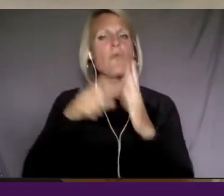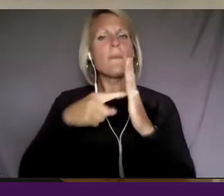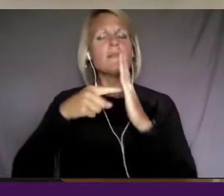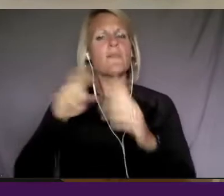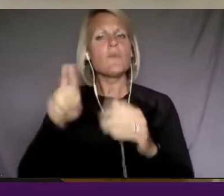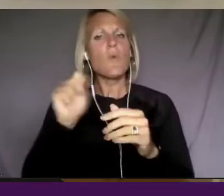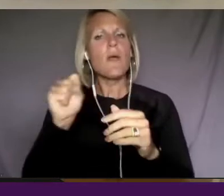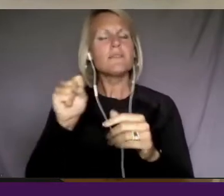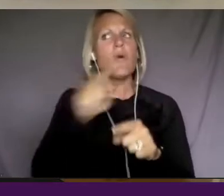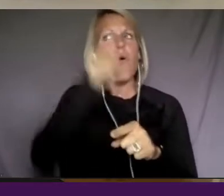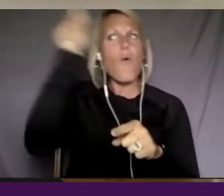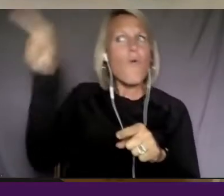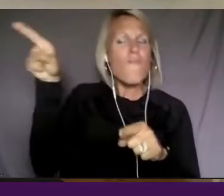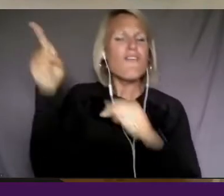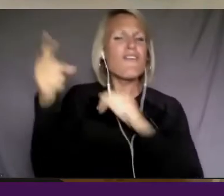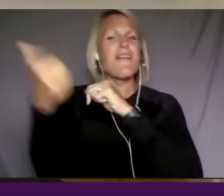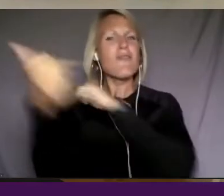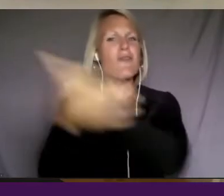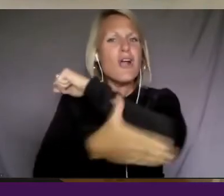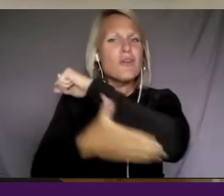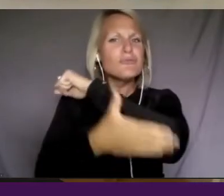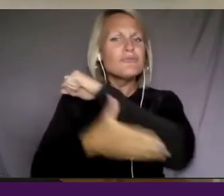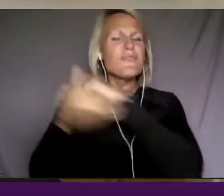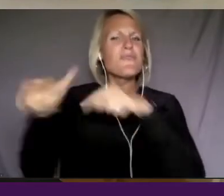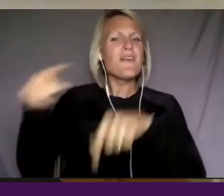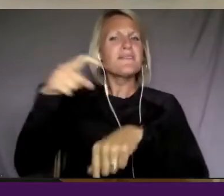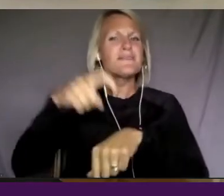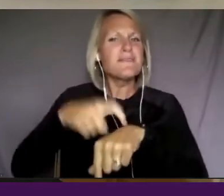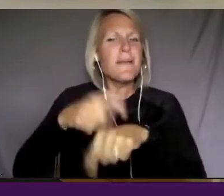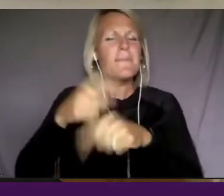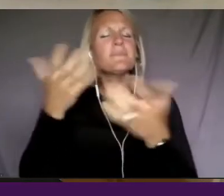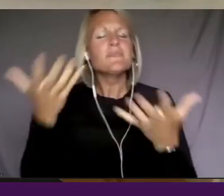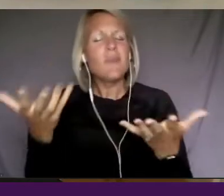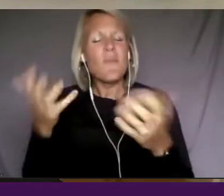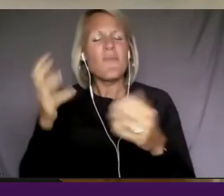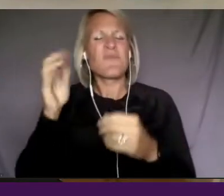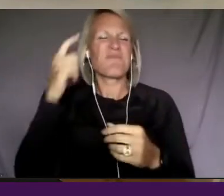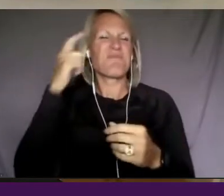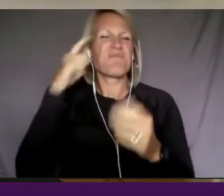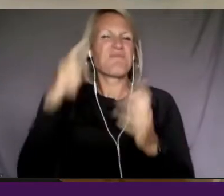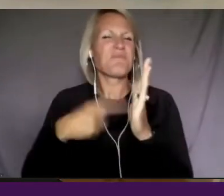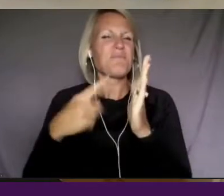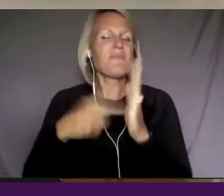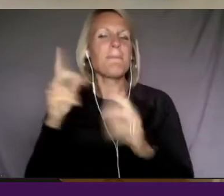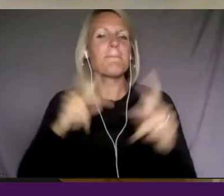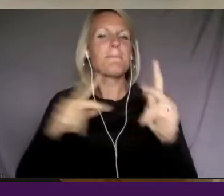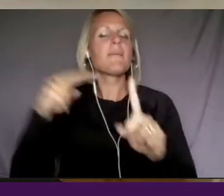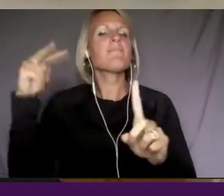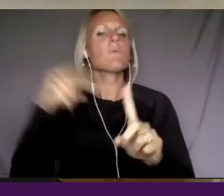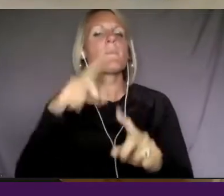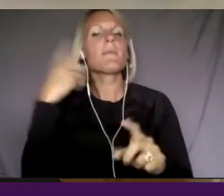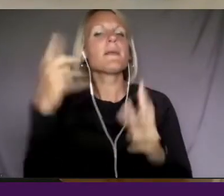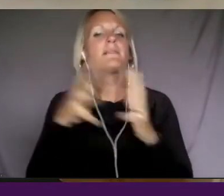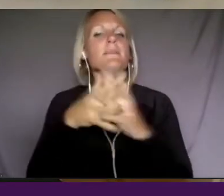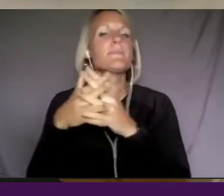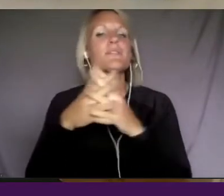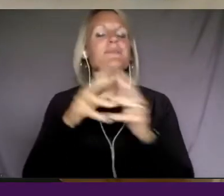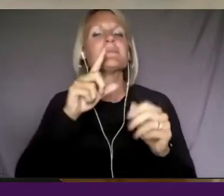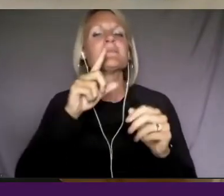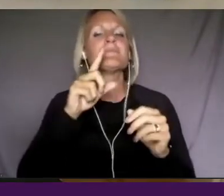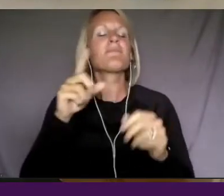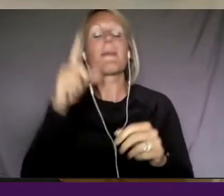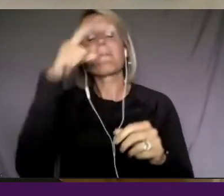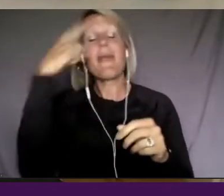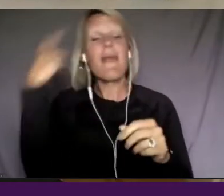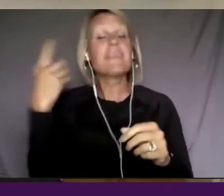overseas during that time. And so I think that there is sometimes a tendency to kind of view the Black experience as monolithic and one perspective